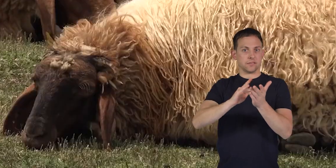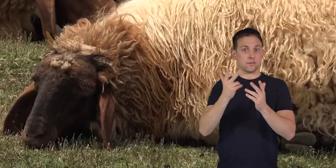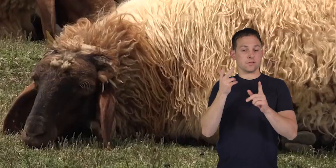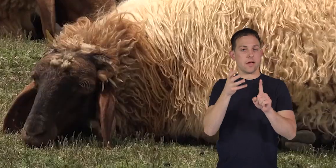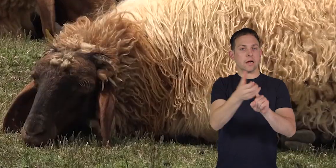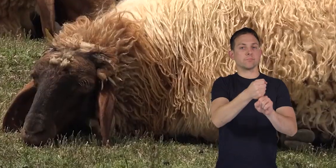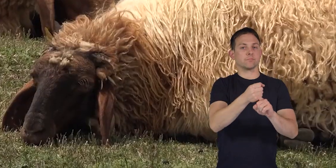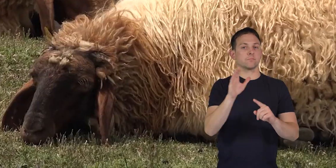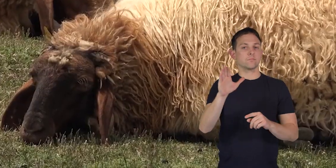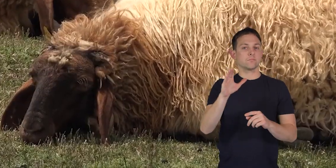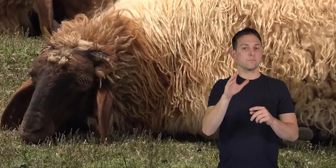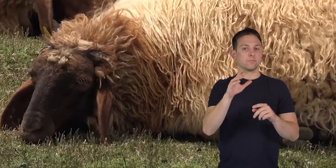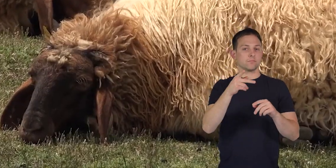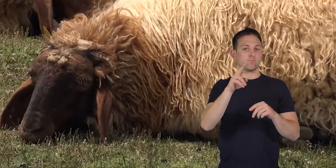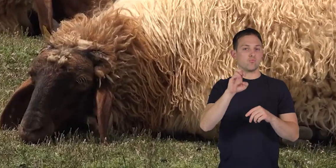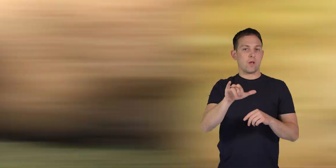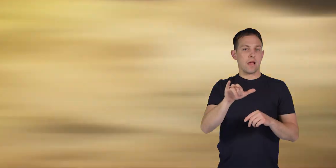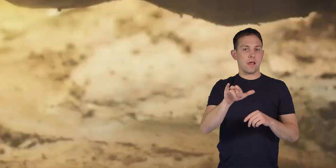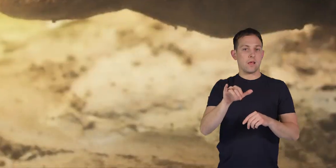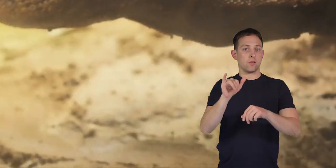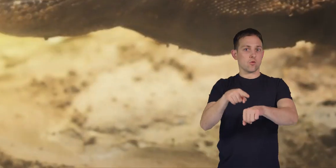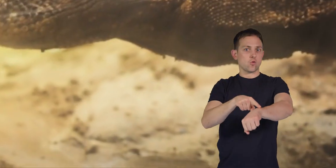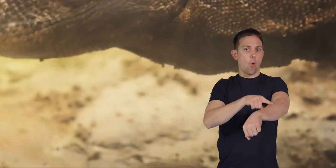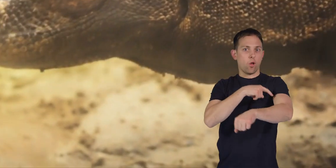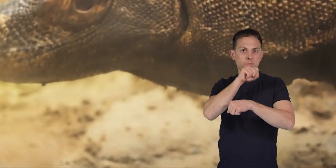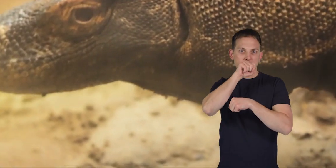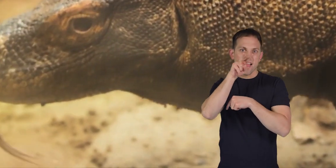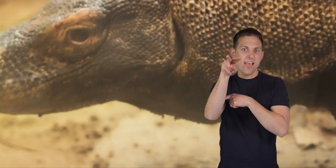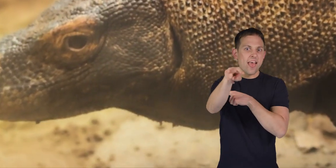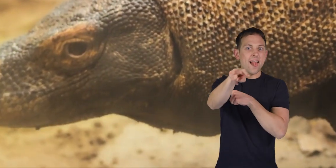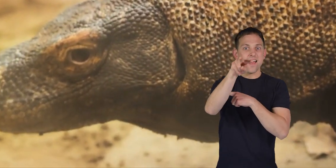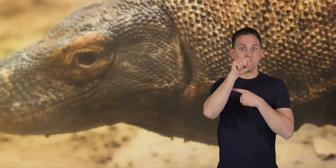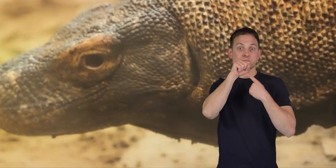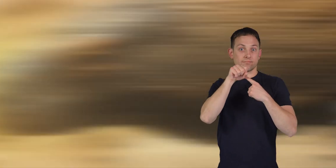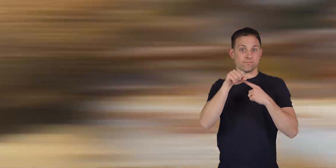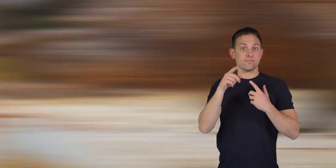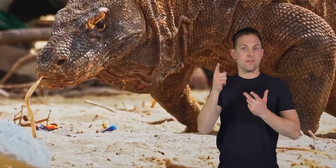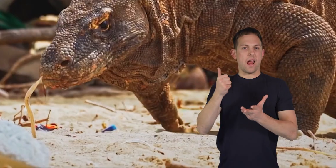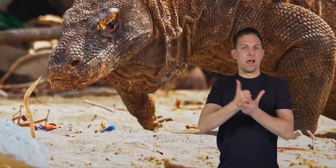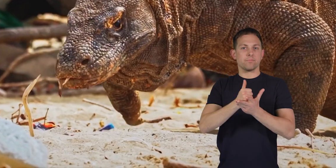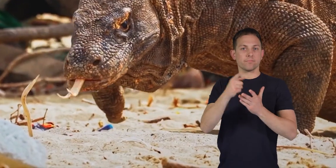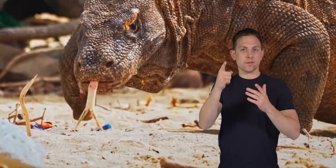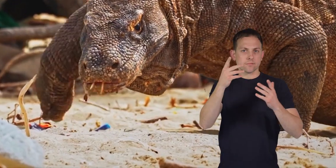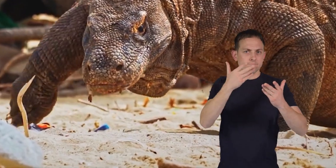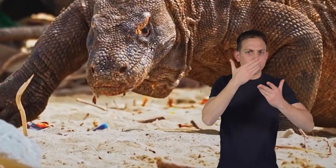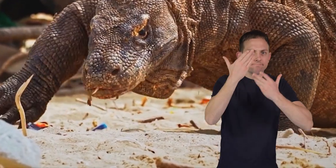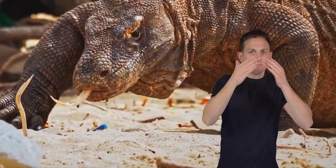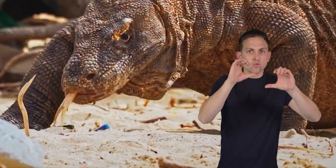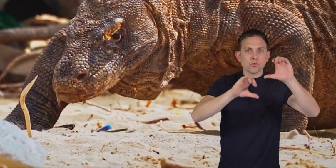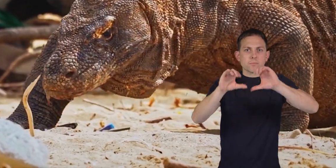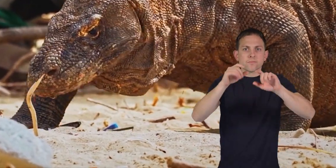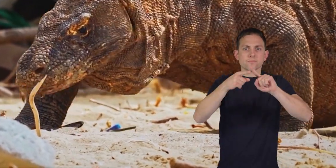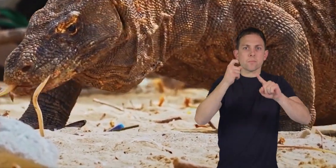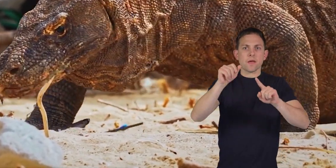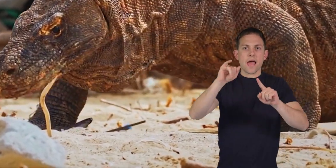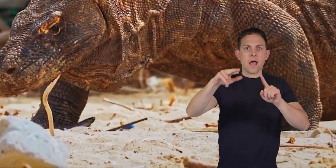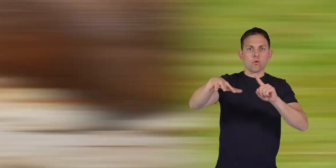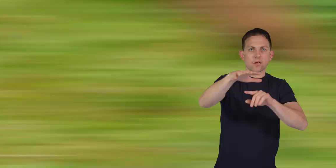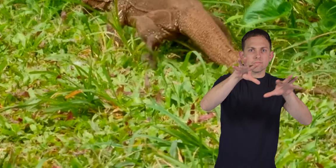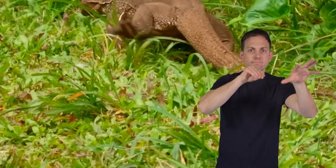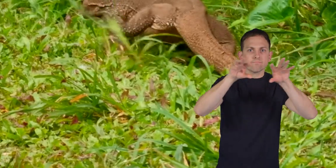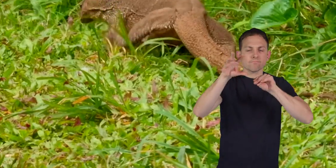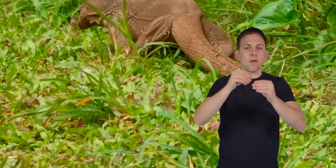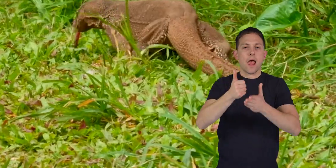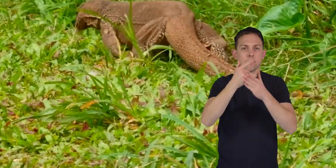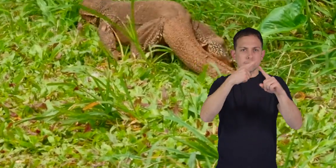that immobilizes their prey. Their long, forked tongue helps them gather chemical information from the air,